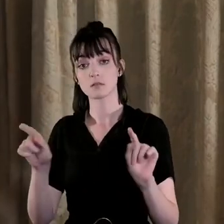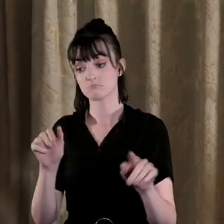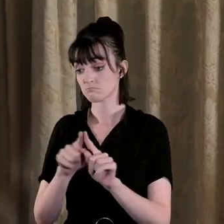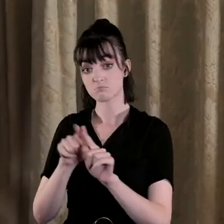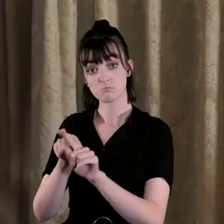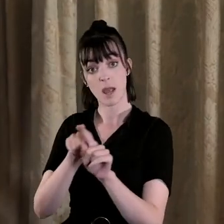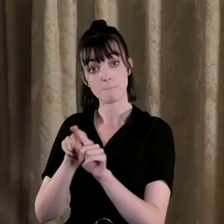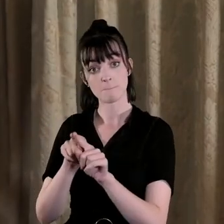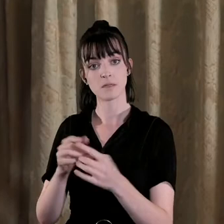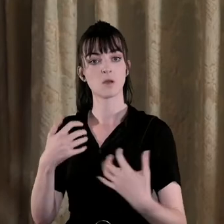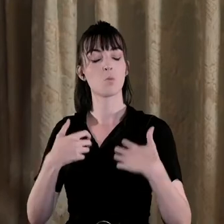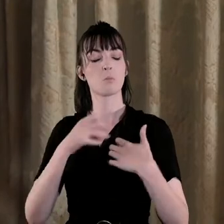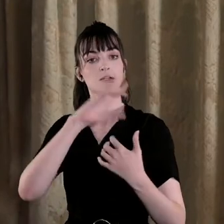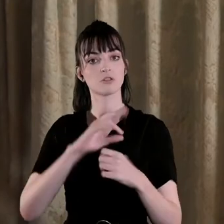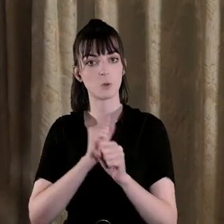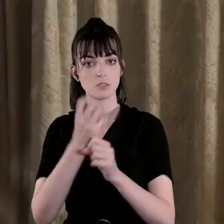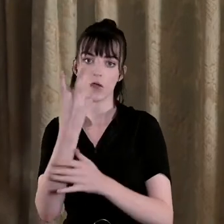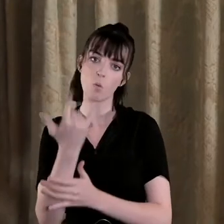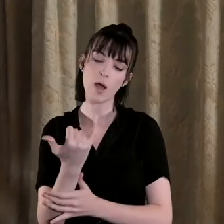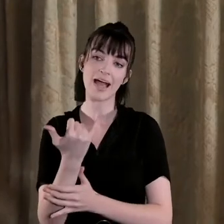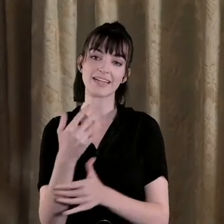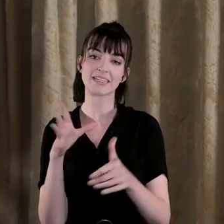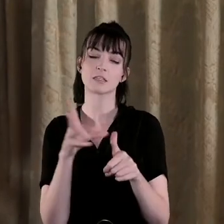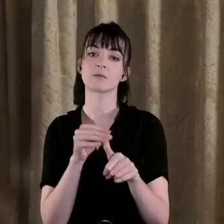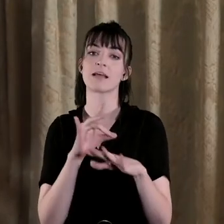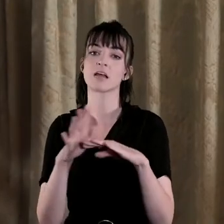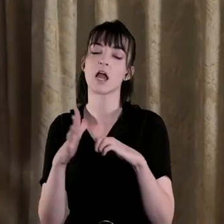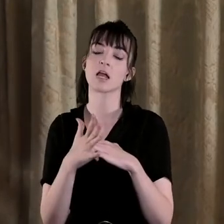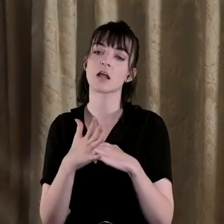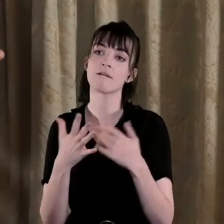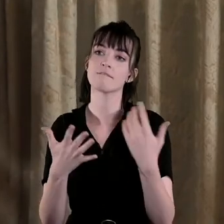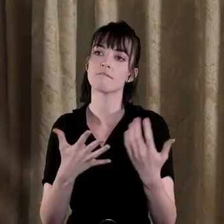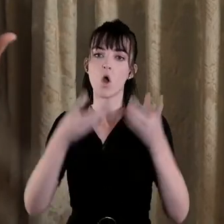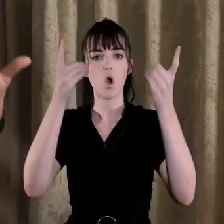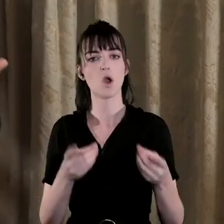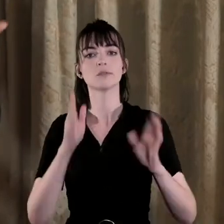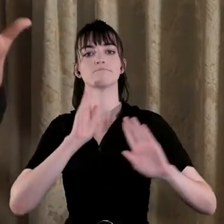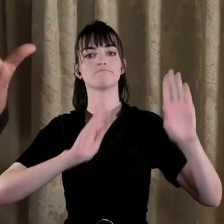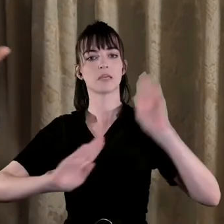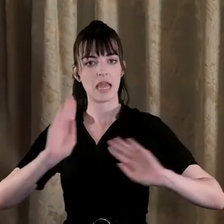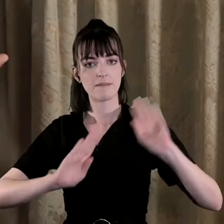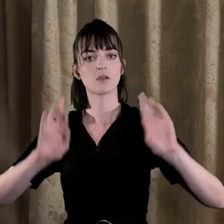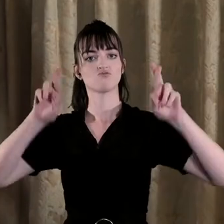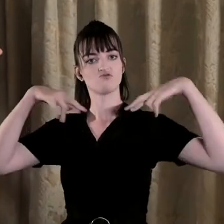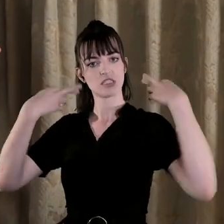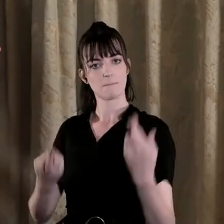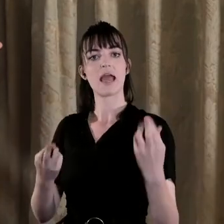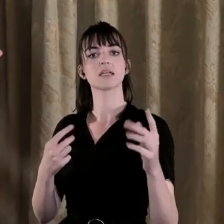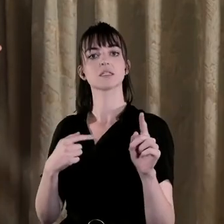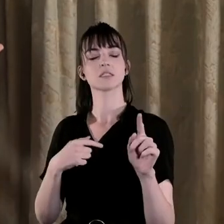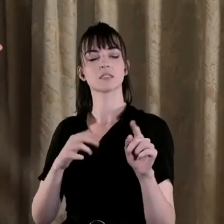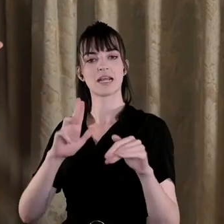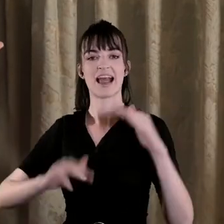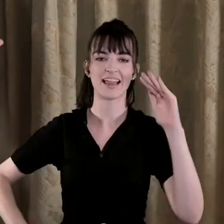interesting questions about why certain kind of senses of order and behaviour and respectability might have constrained